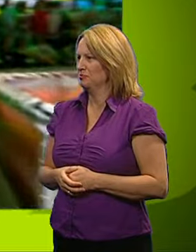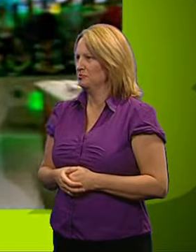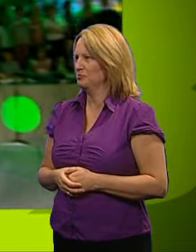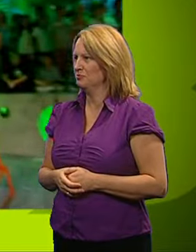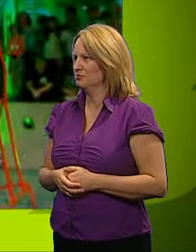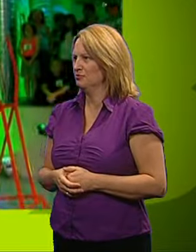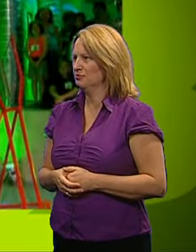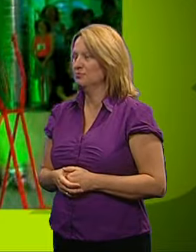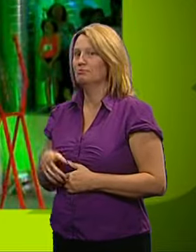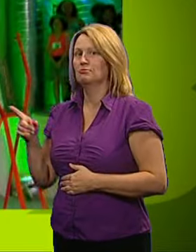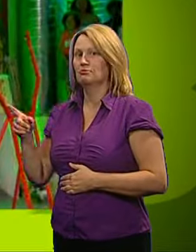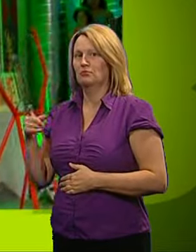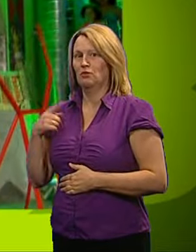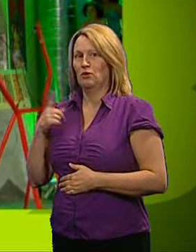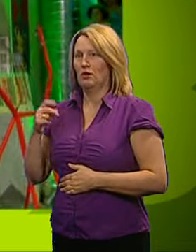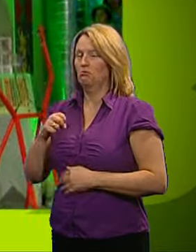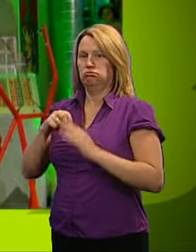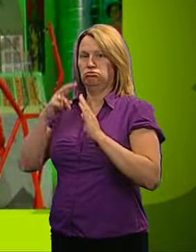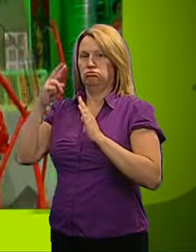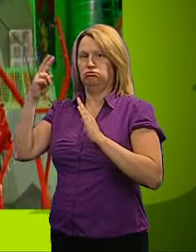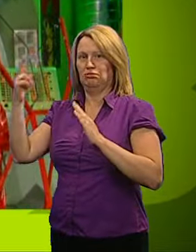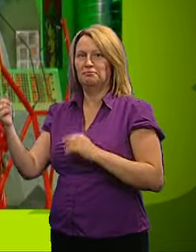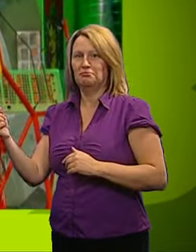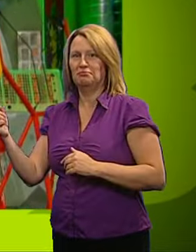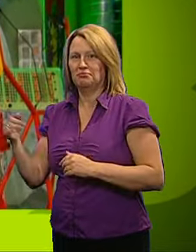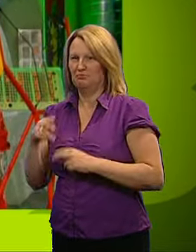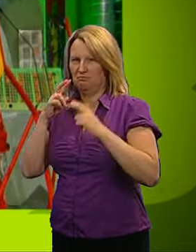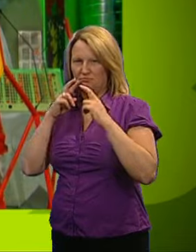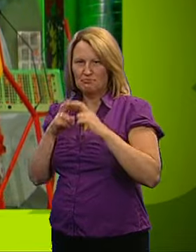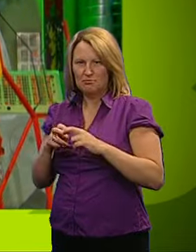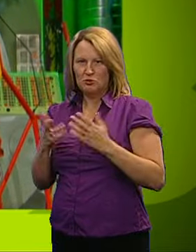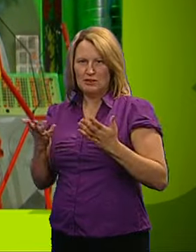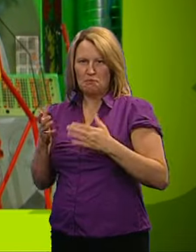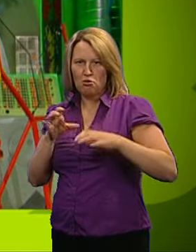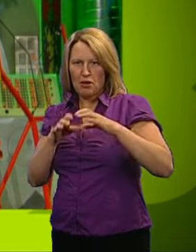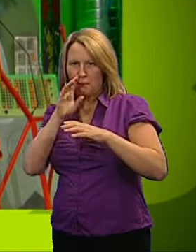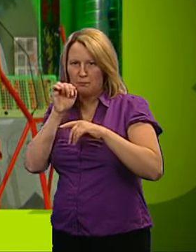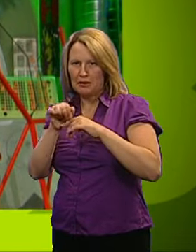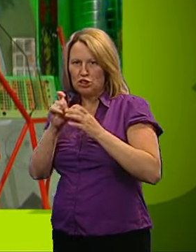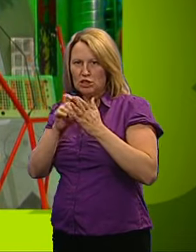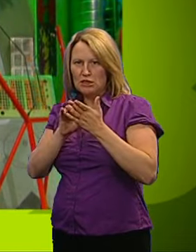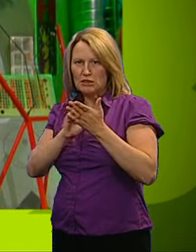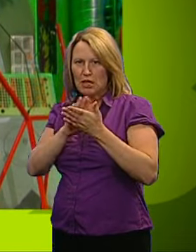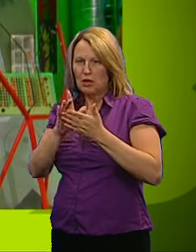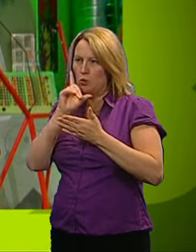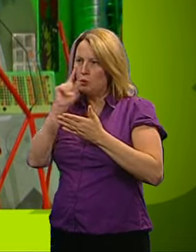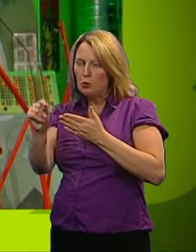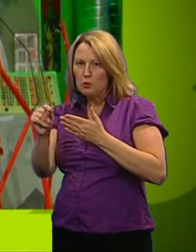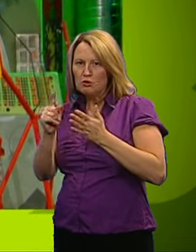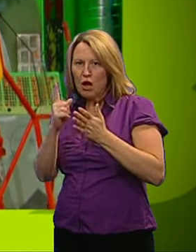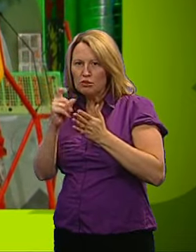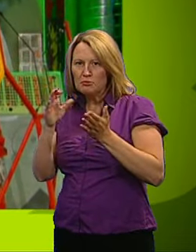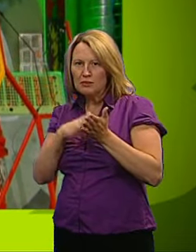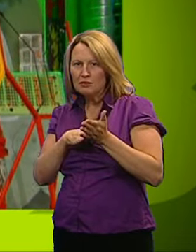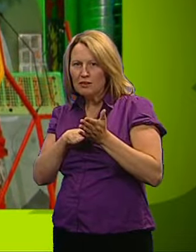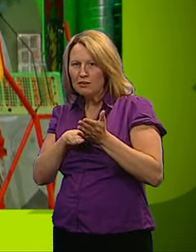Oh, yeah. This is my bungee-powered catapult. I invented it to investigate if the Blast Lab cat could beat a cheetah in a 100-metre race.